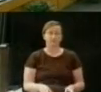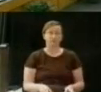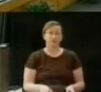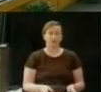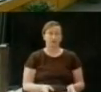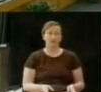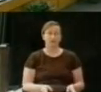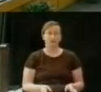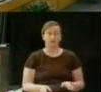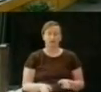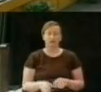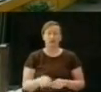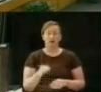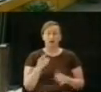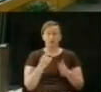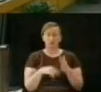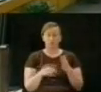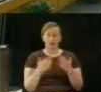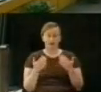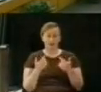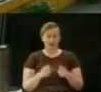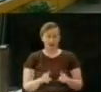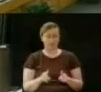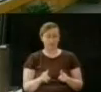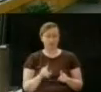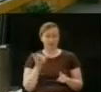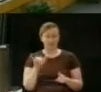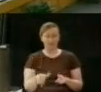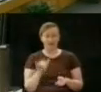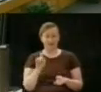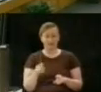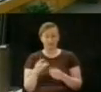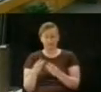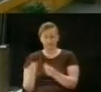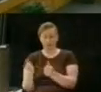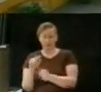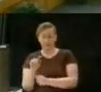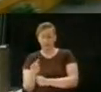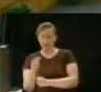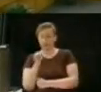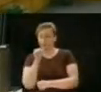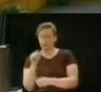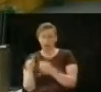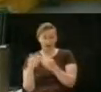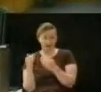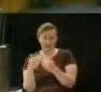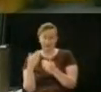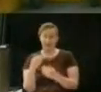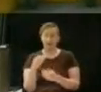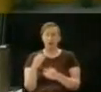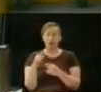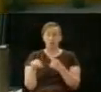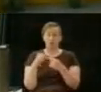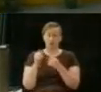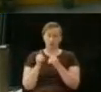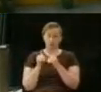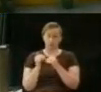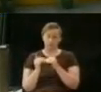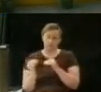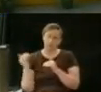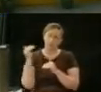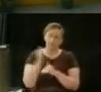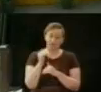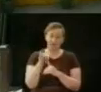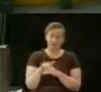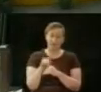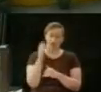groups out there saying, kill this thing, because they, in fact, will kill it. And what amounts to those things need to be